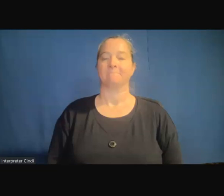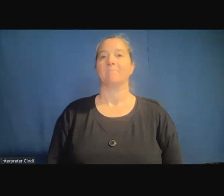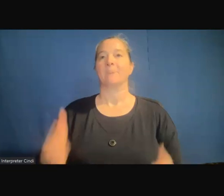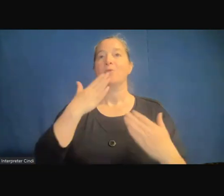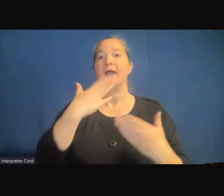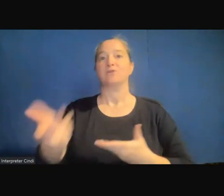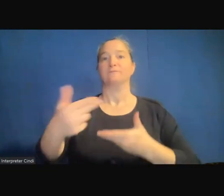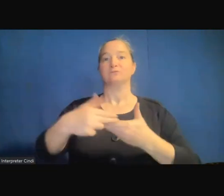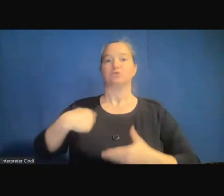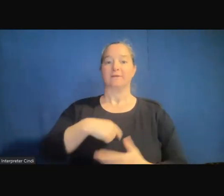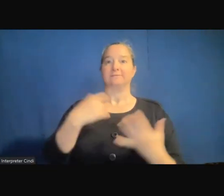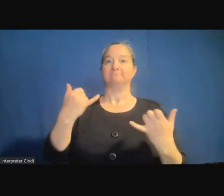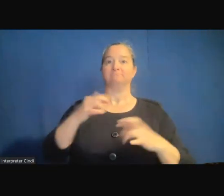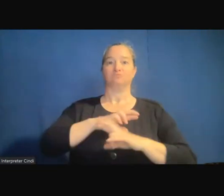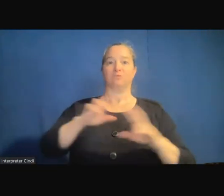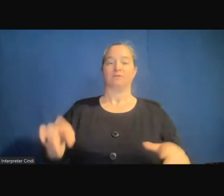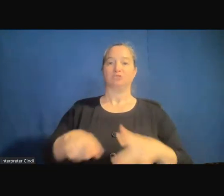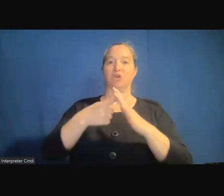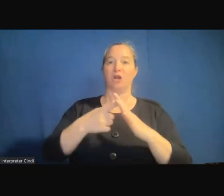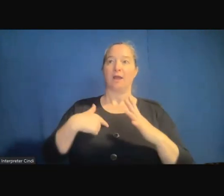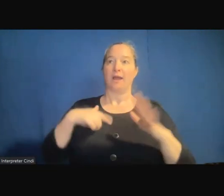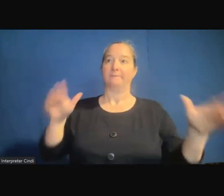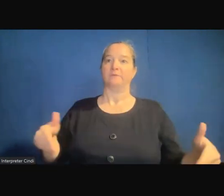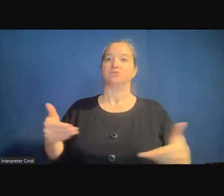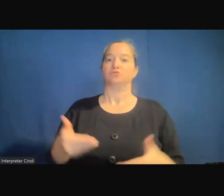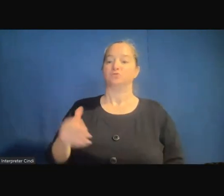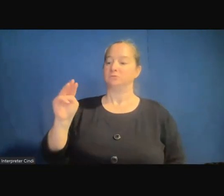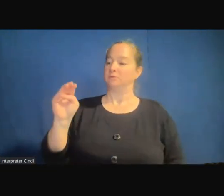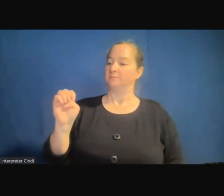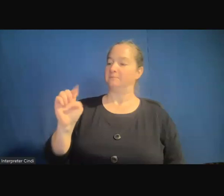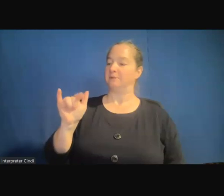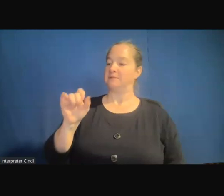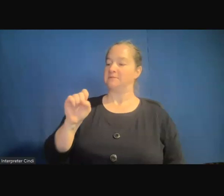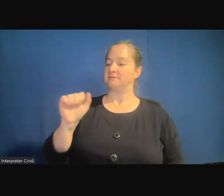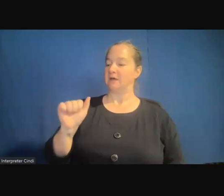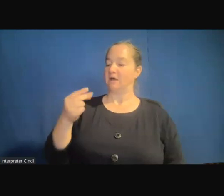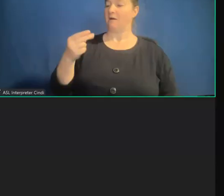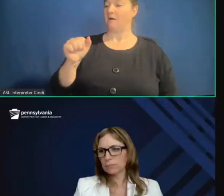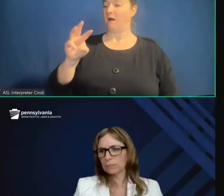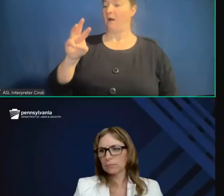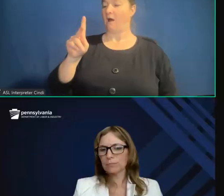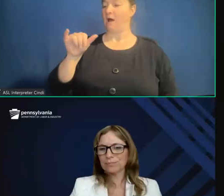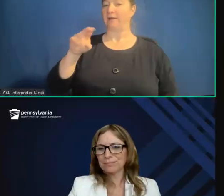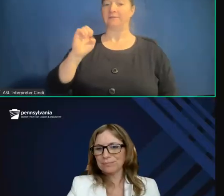And we are about to start. I'd like to introduce Melissa Hawkins to start us off. Melissa.